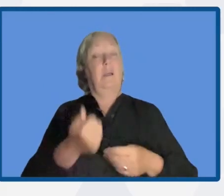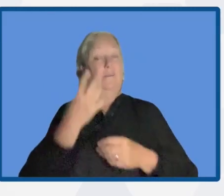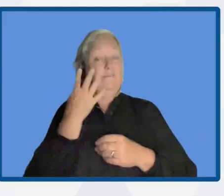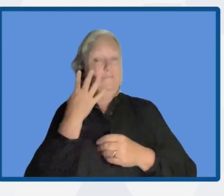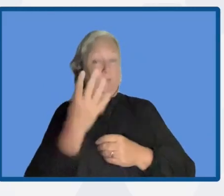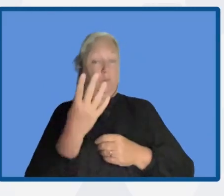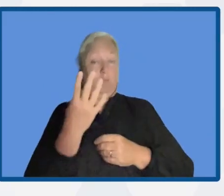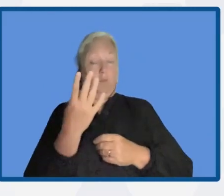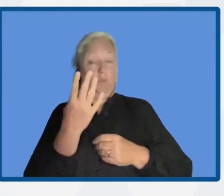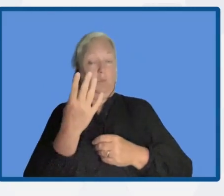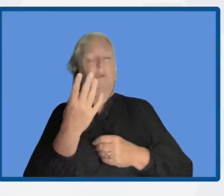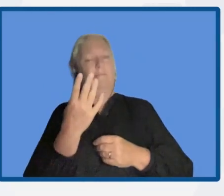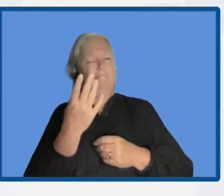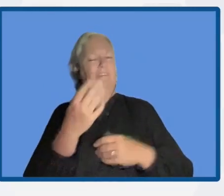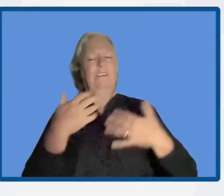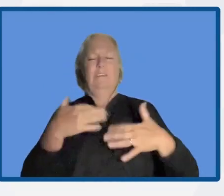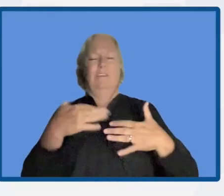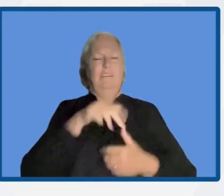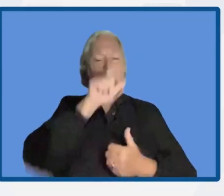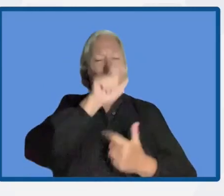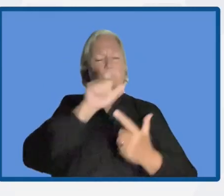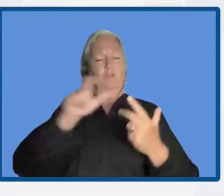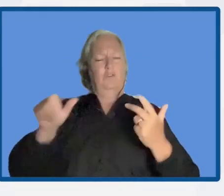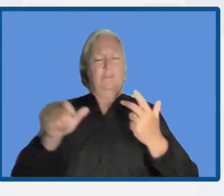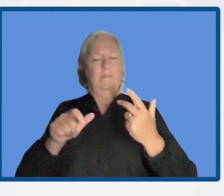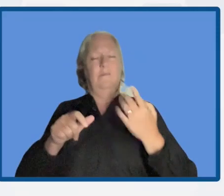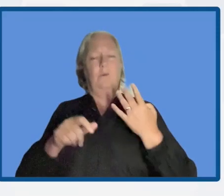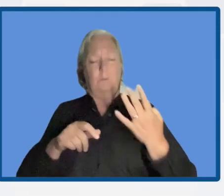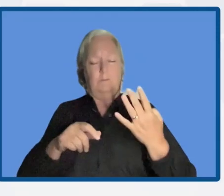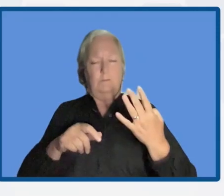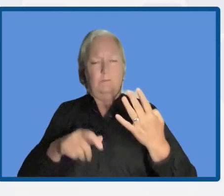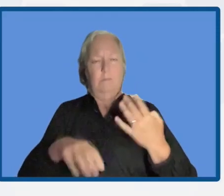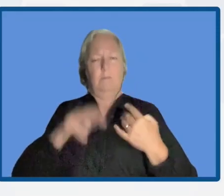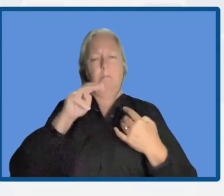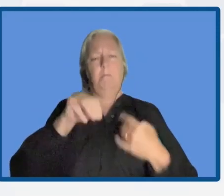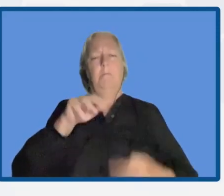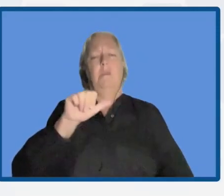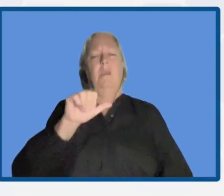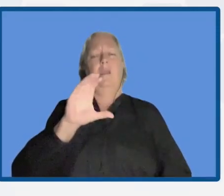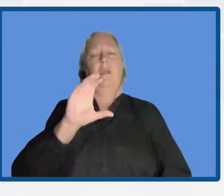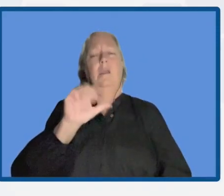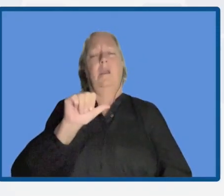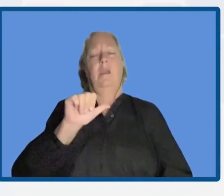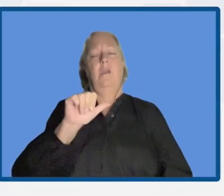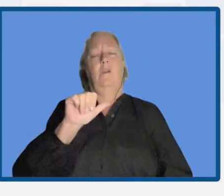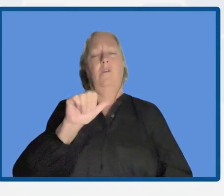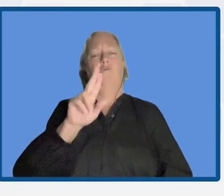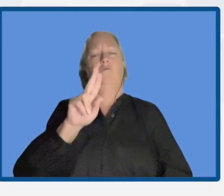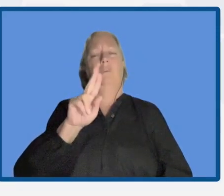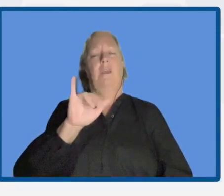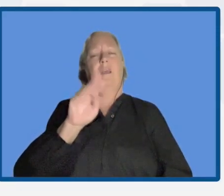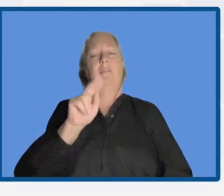panelists. Makarena Mo, who's a technical consultant of